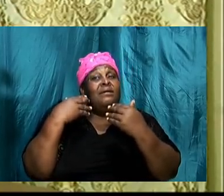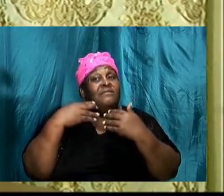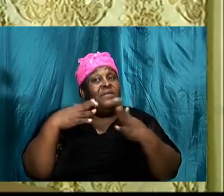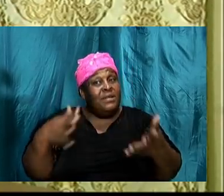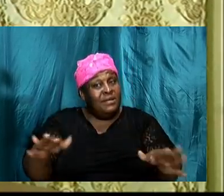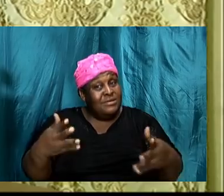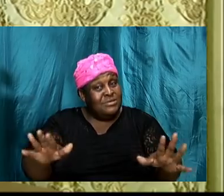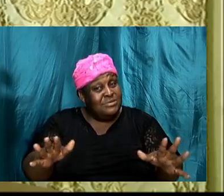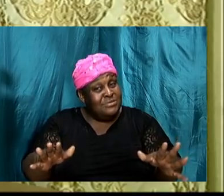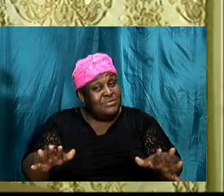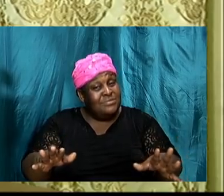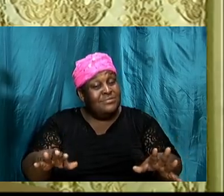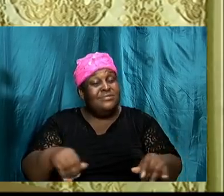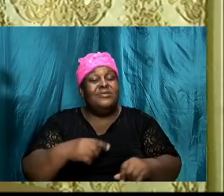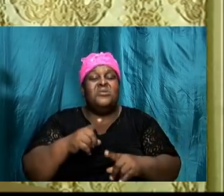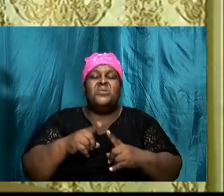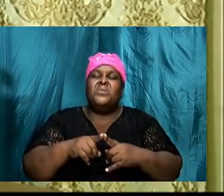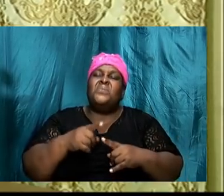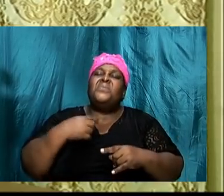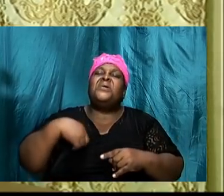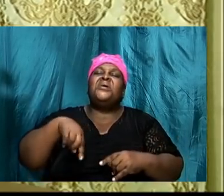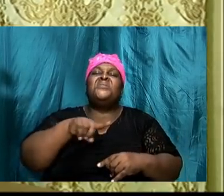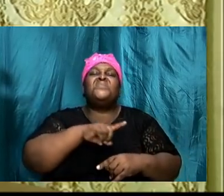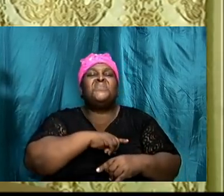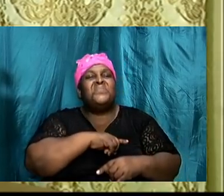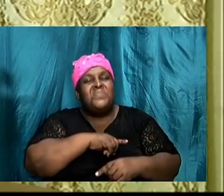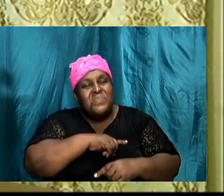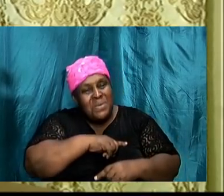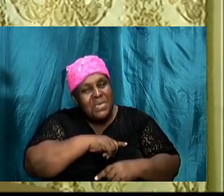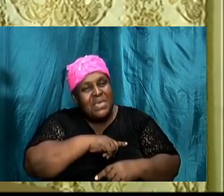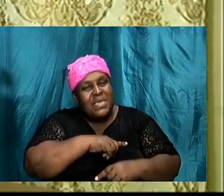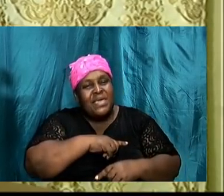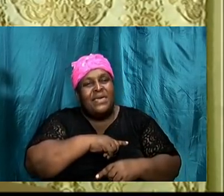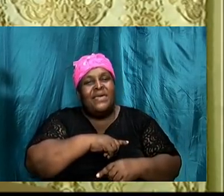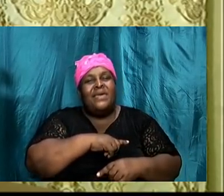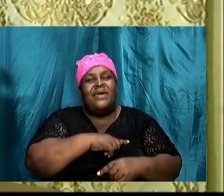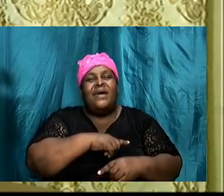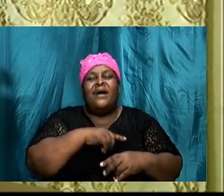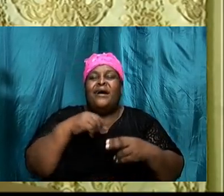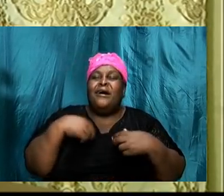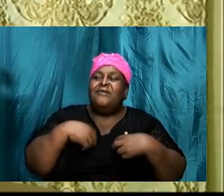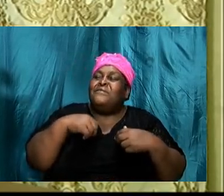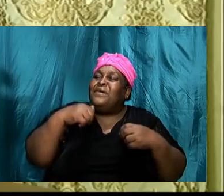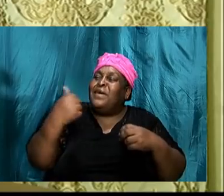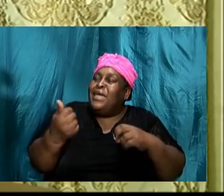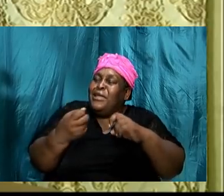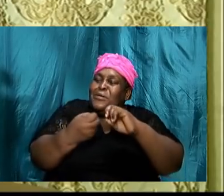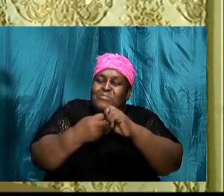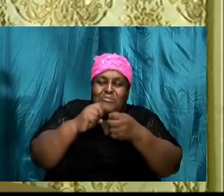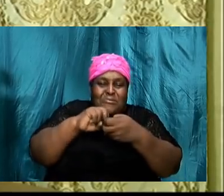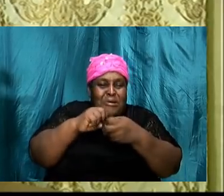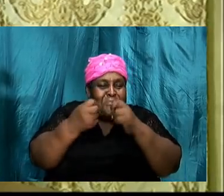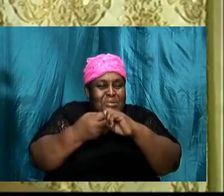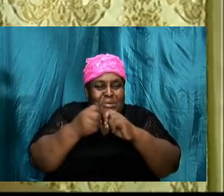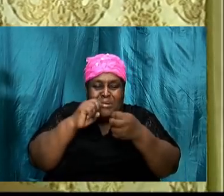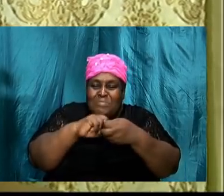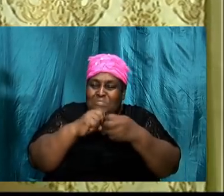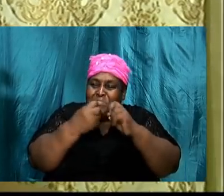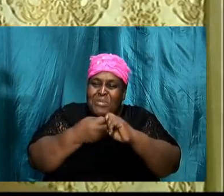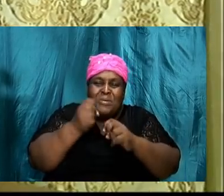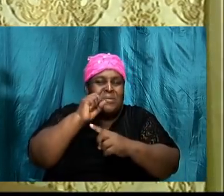then when we approach when we face any form of situation anything that